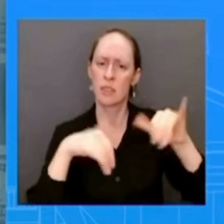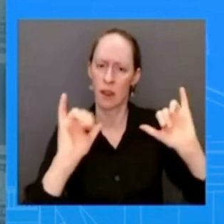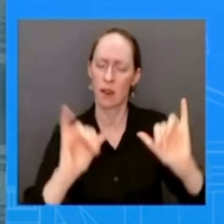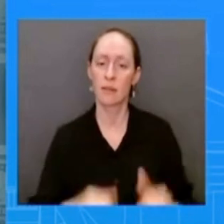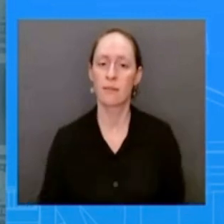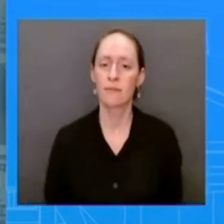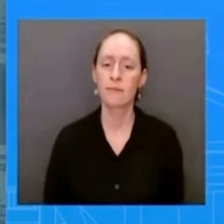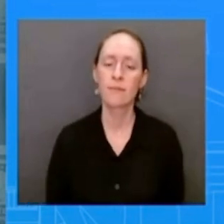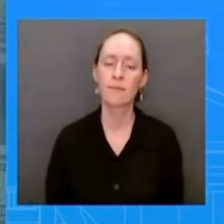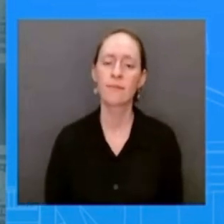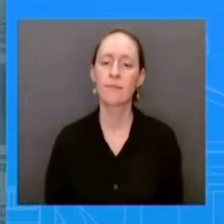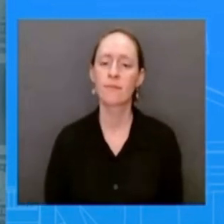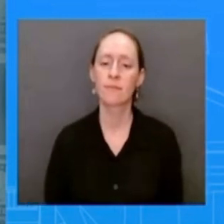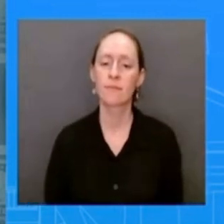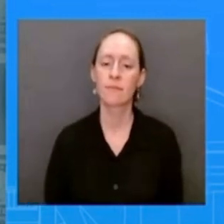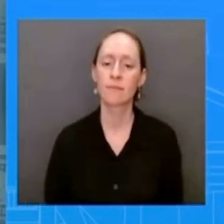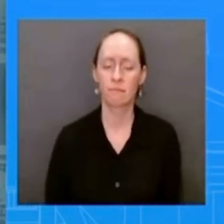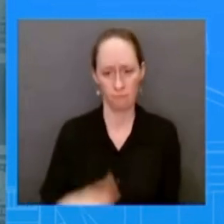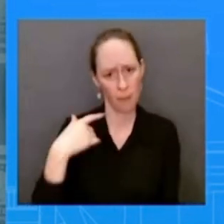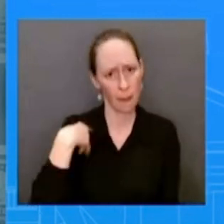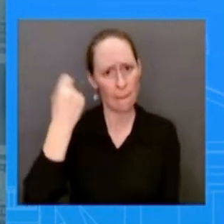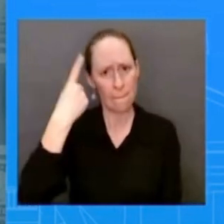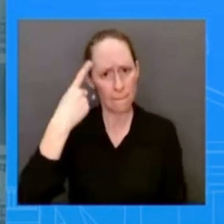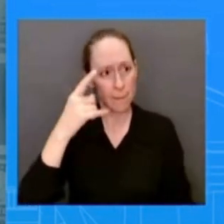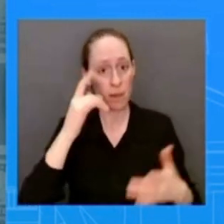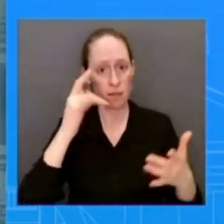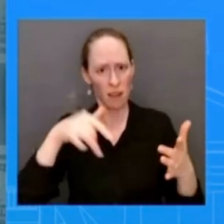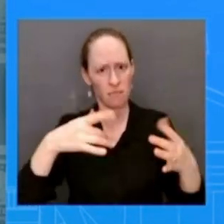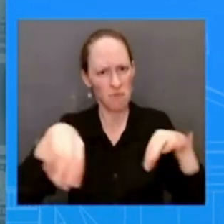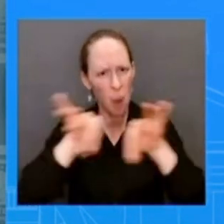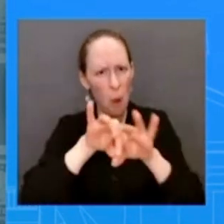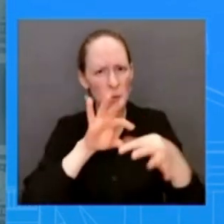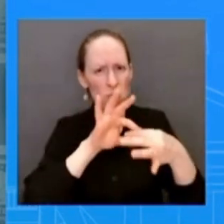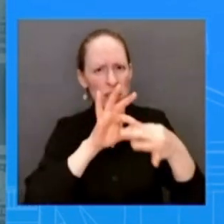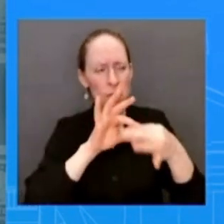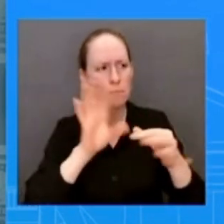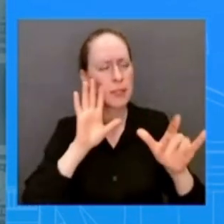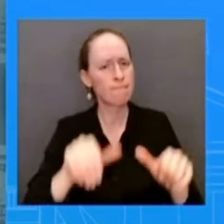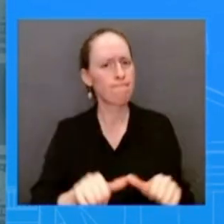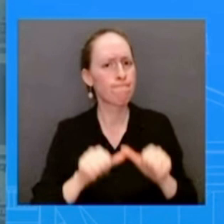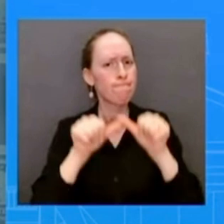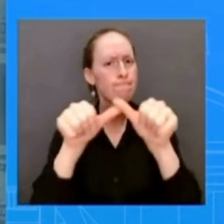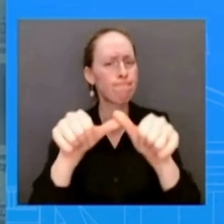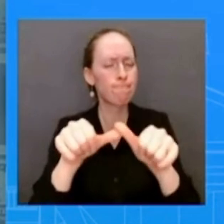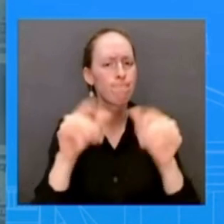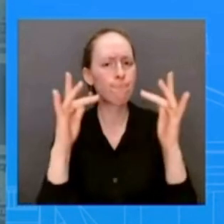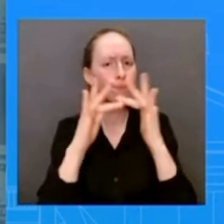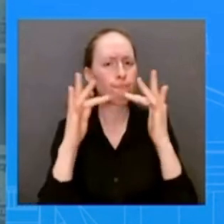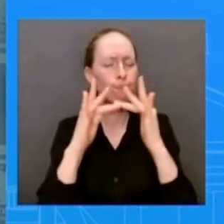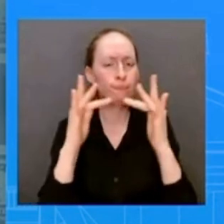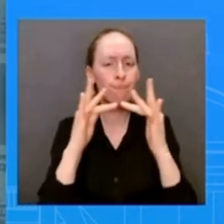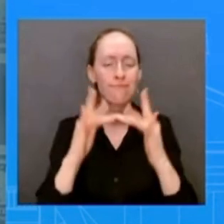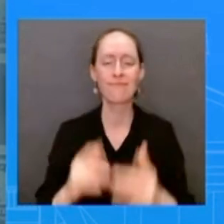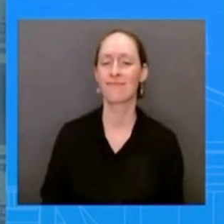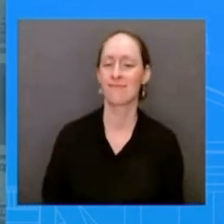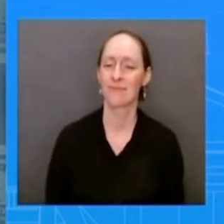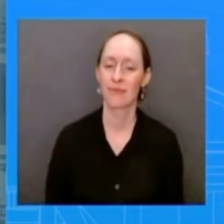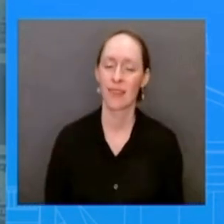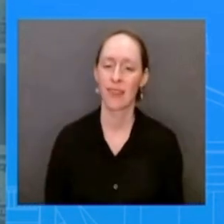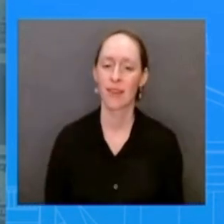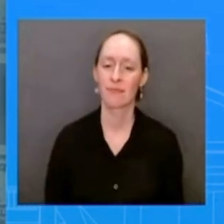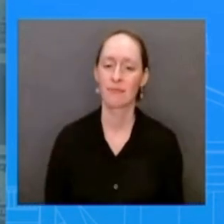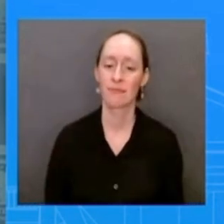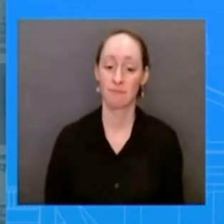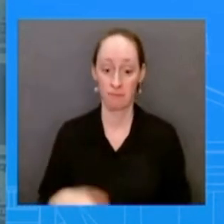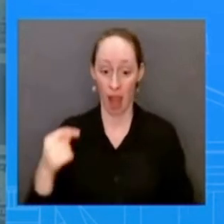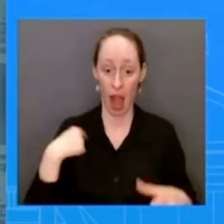to manage and the president his team has been focused on doing just that but i'm certainly not going to comment on the intent